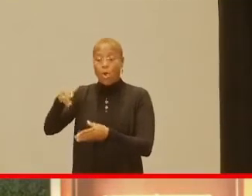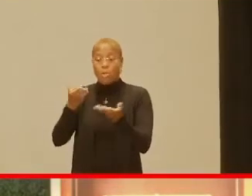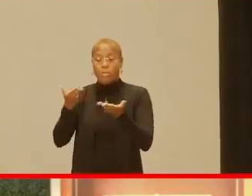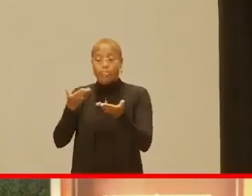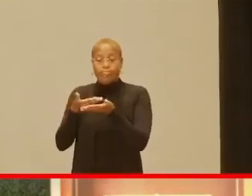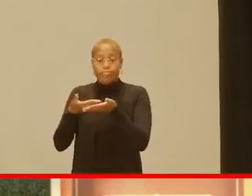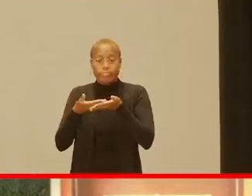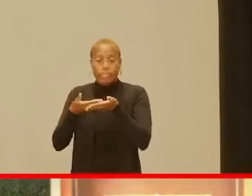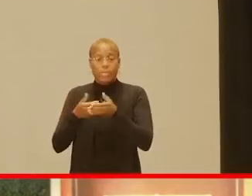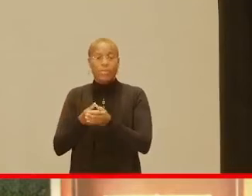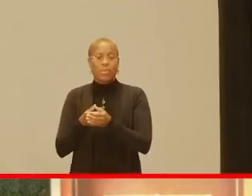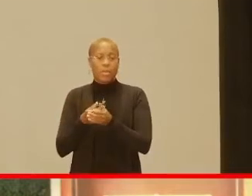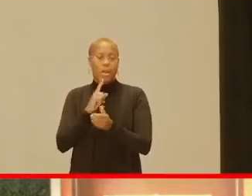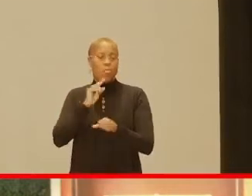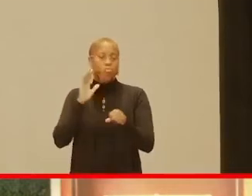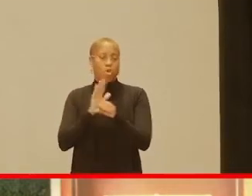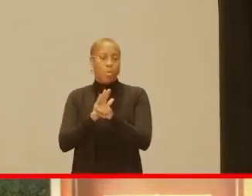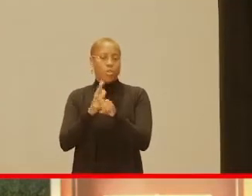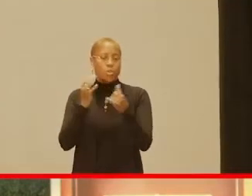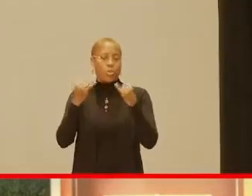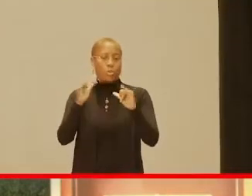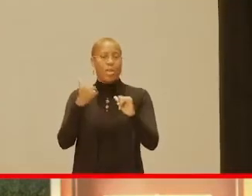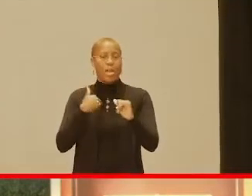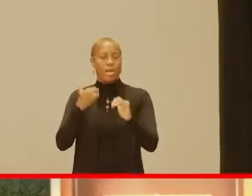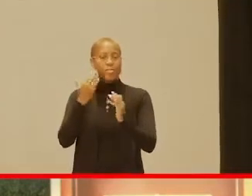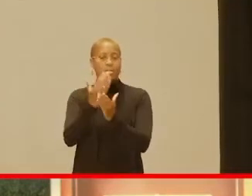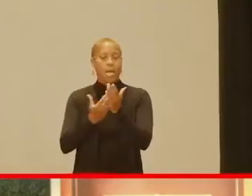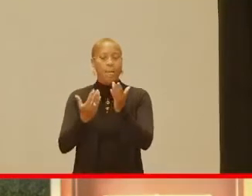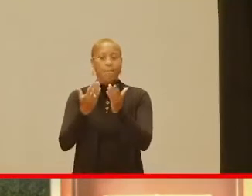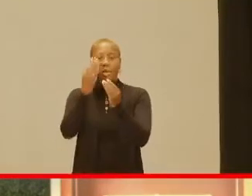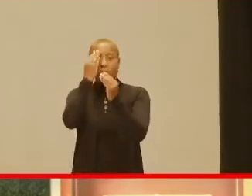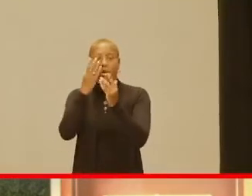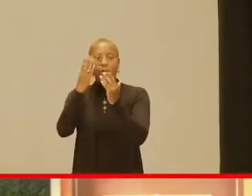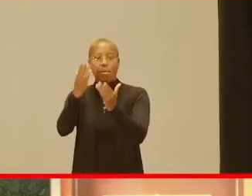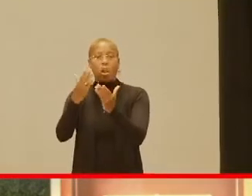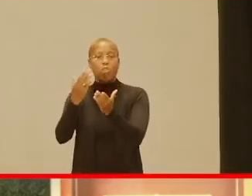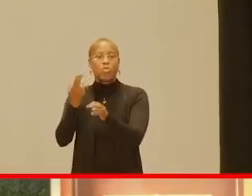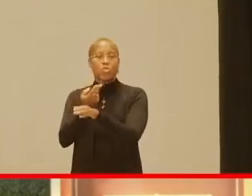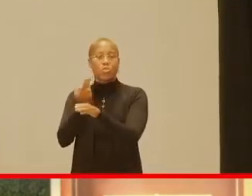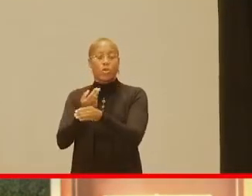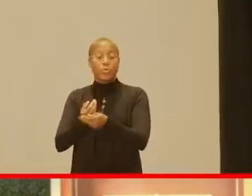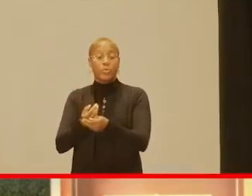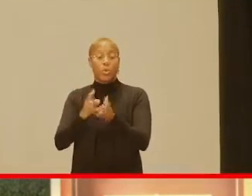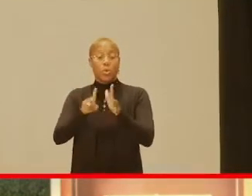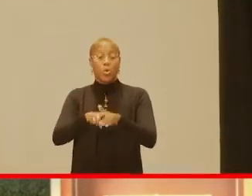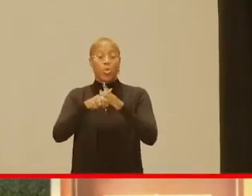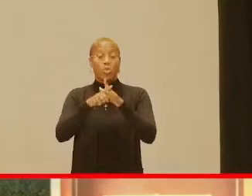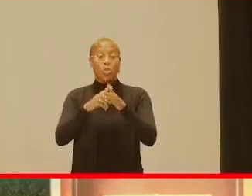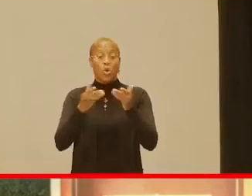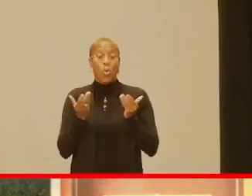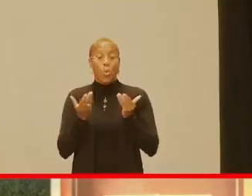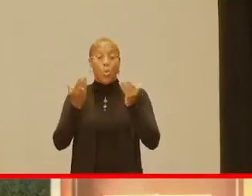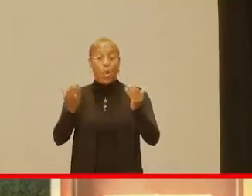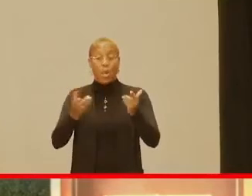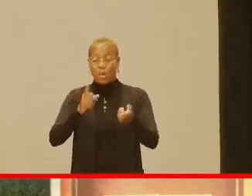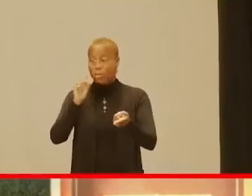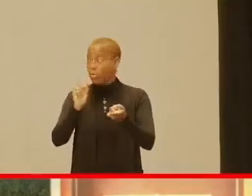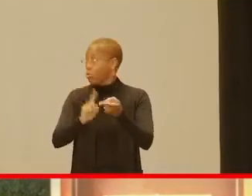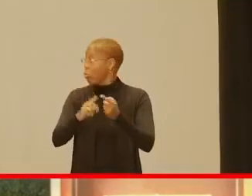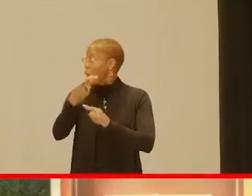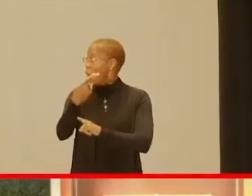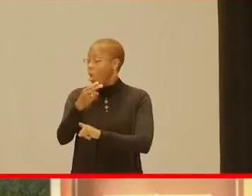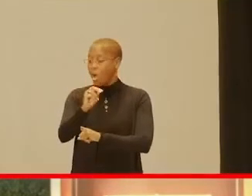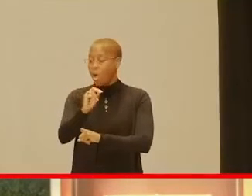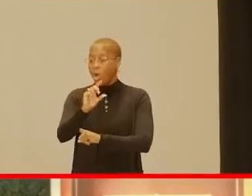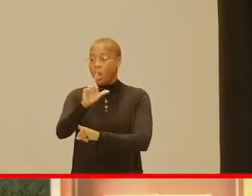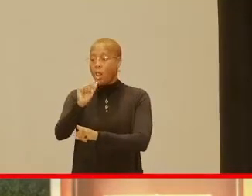I promise that there will be some things that you can learn. So I'm going to start out with Welcome to Holland. And if you